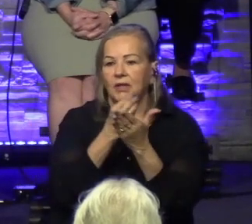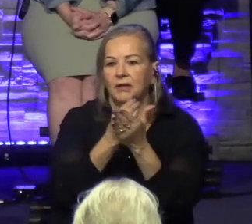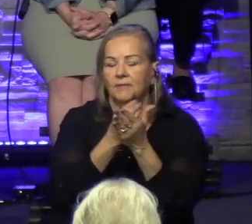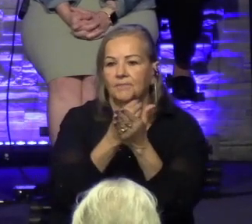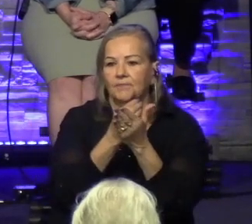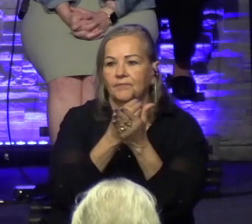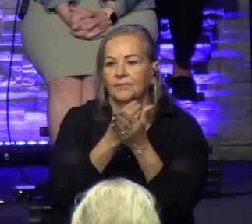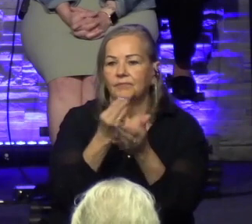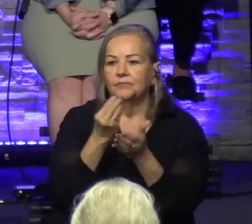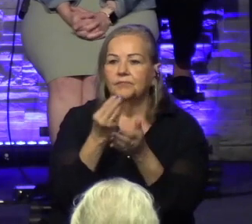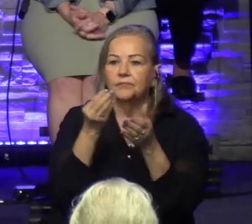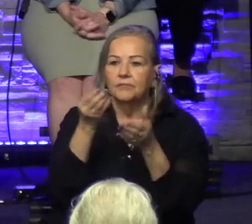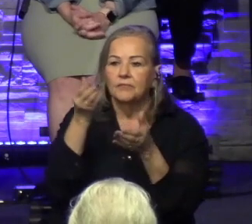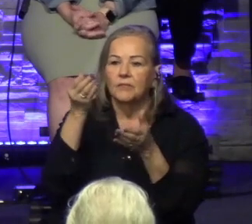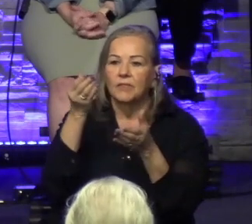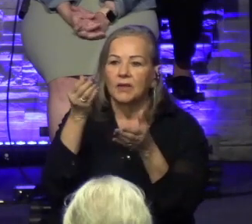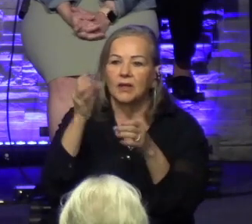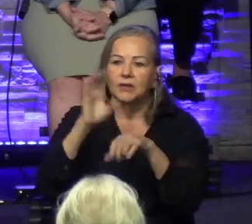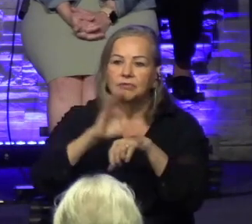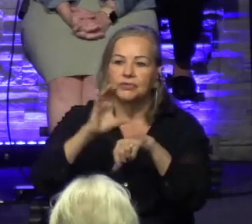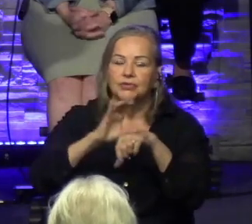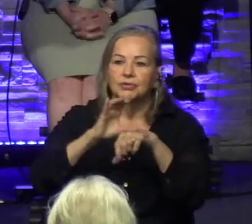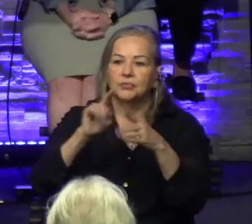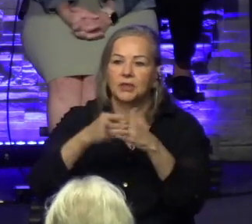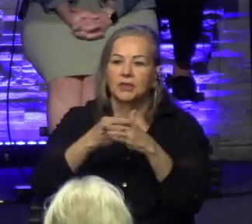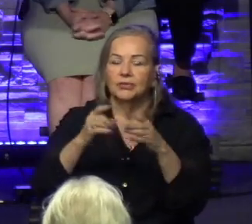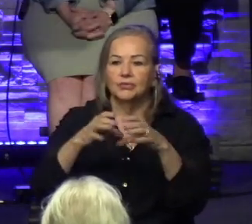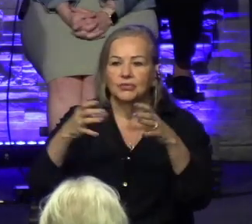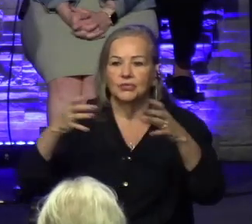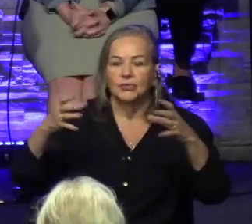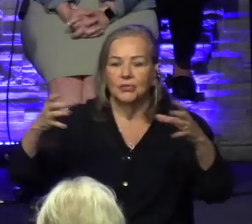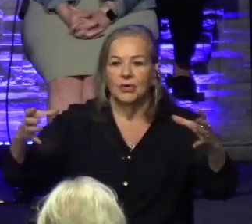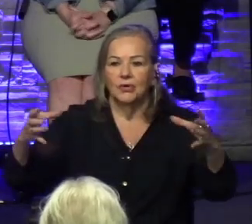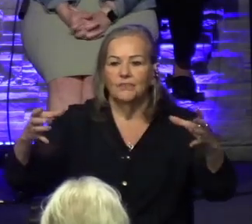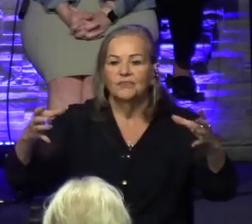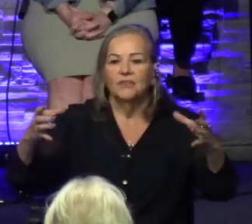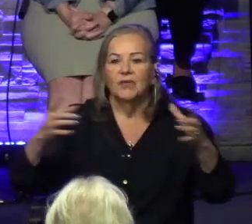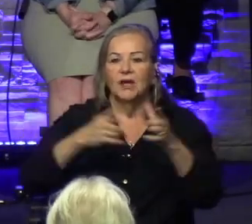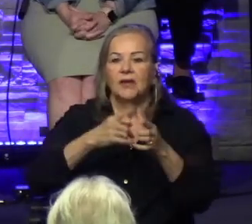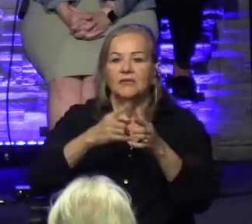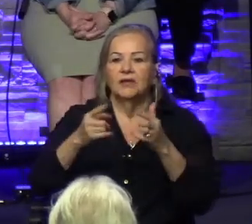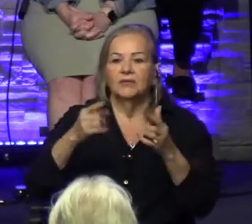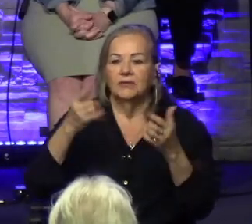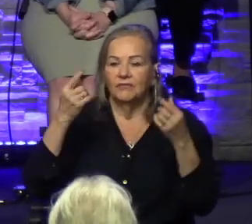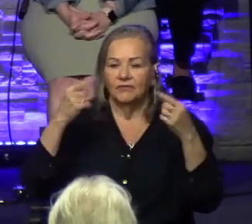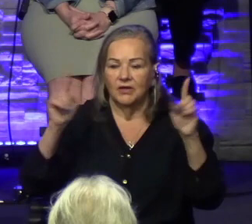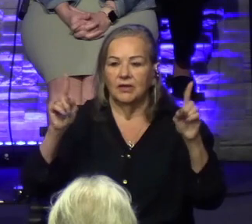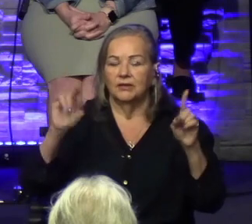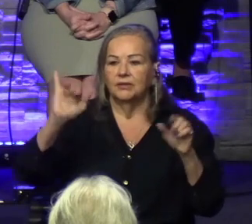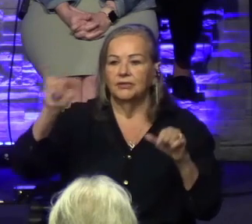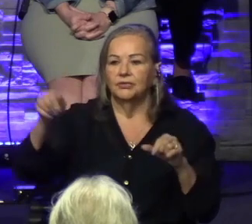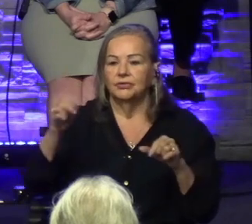And the church continued to grow. And in June of 2023, we got this half of the sanctuary or this half of the building.